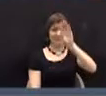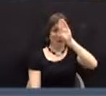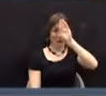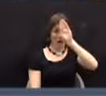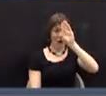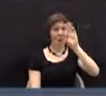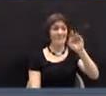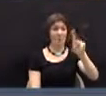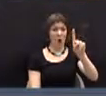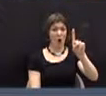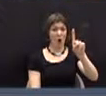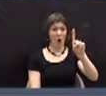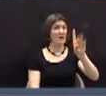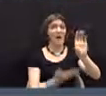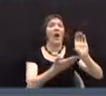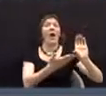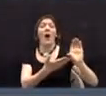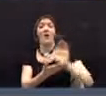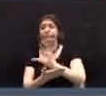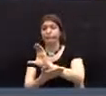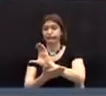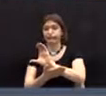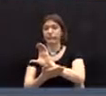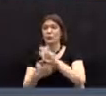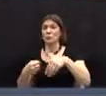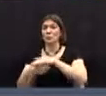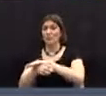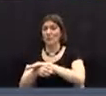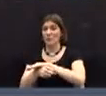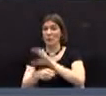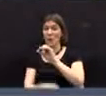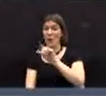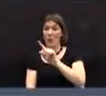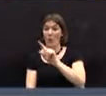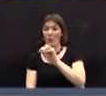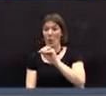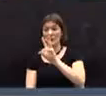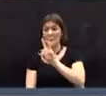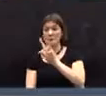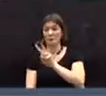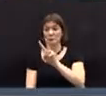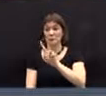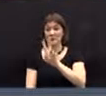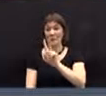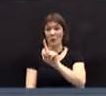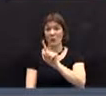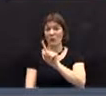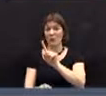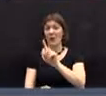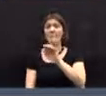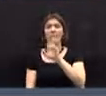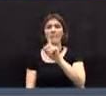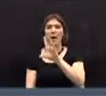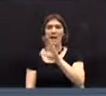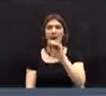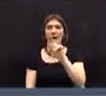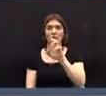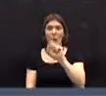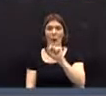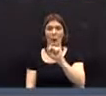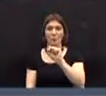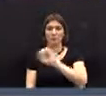bond to pay account number 0162271 bonds and notes